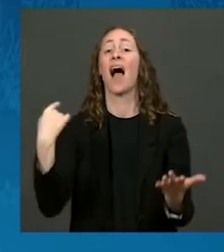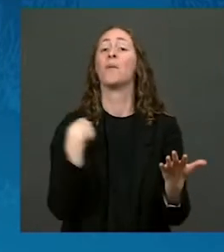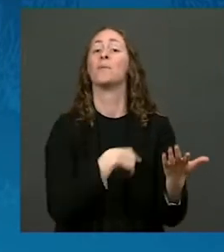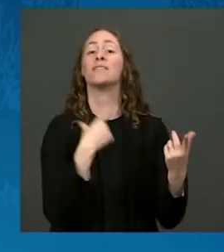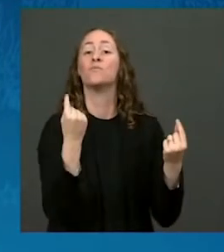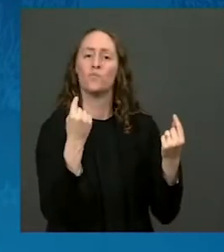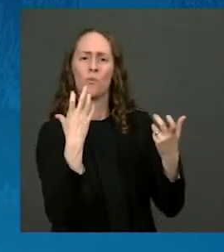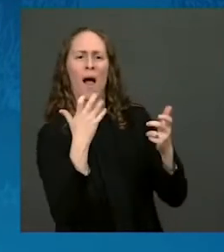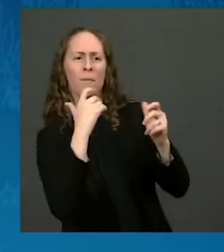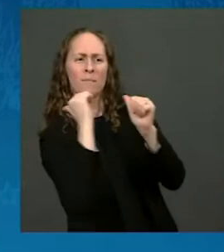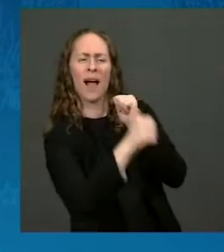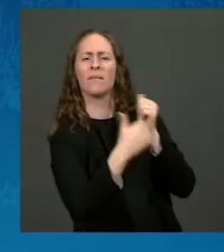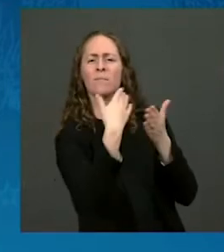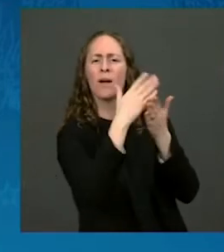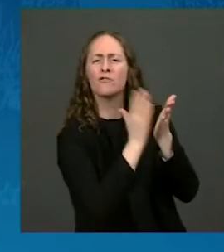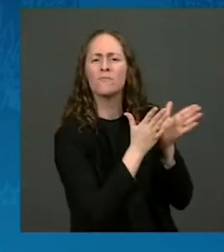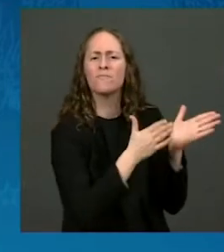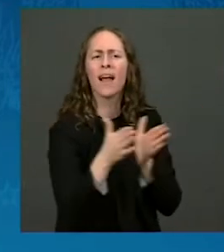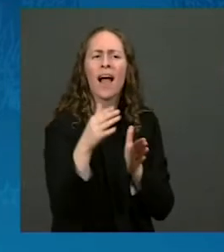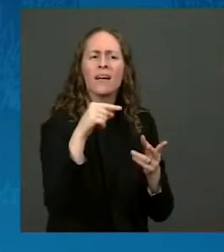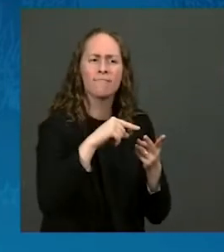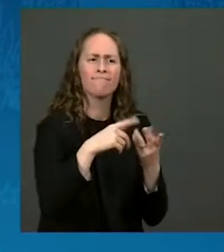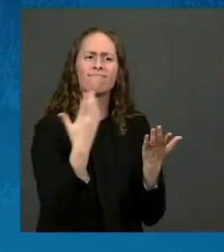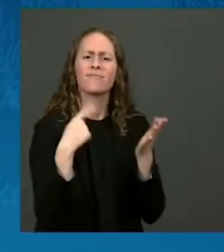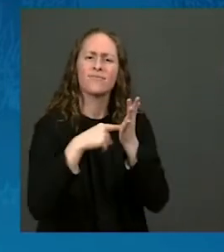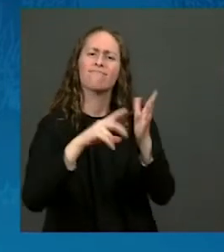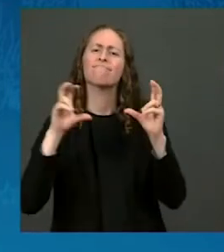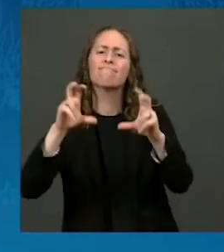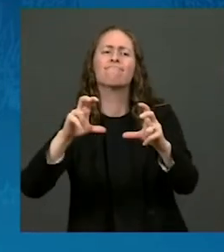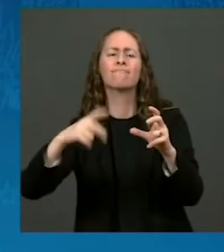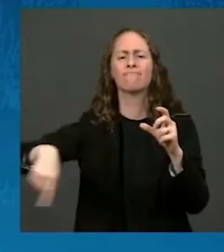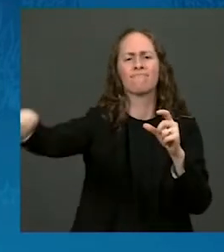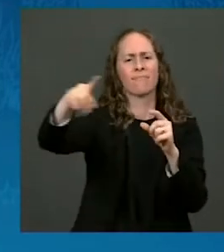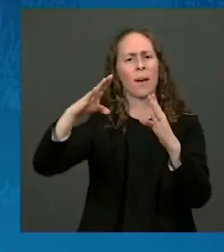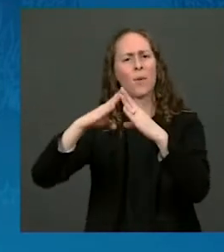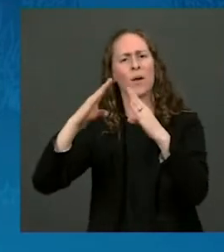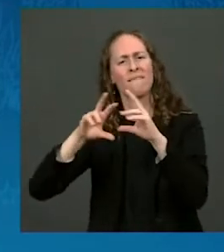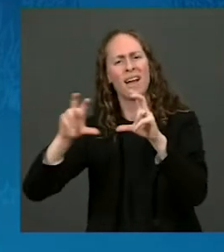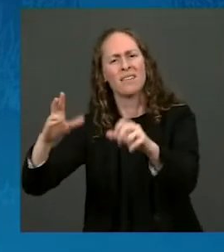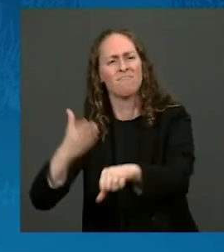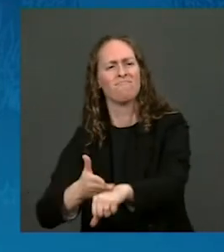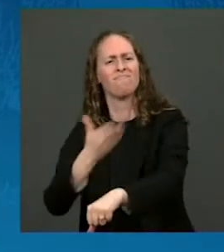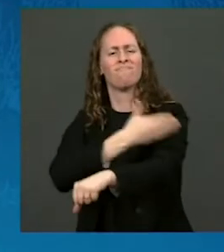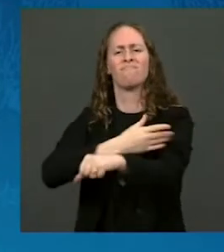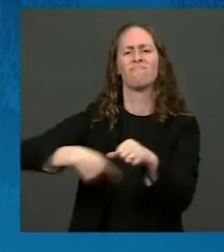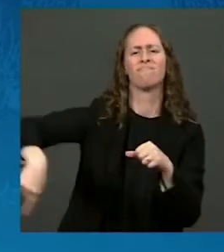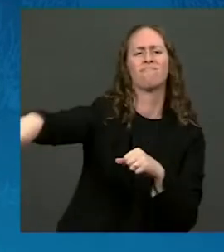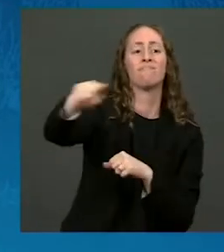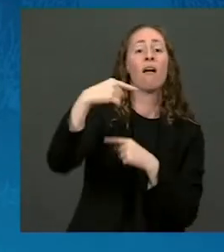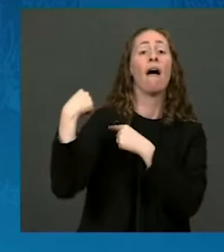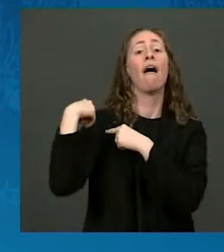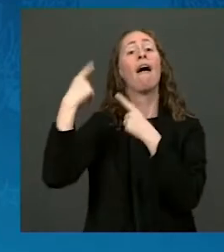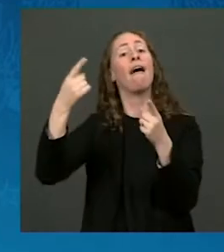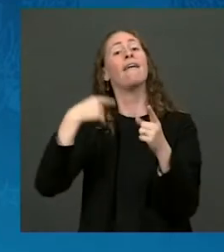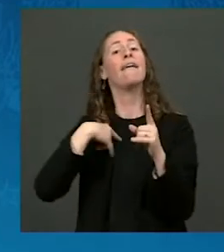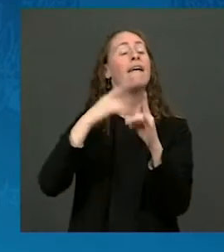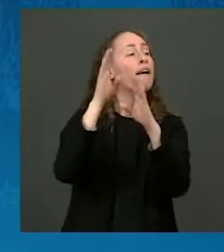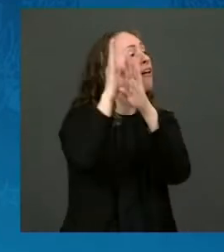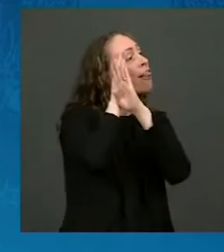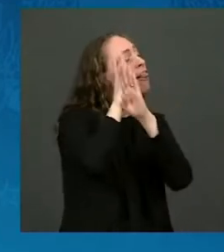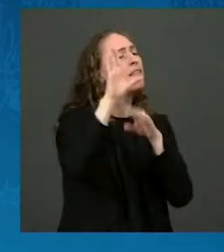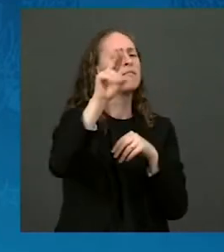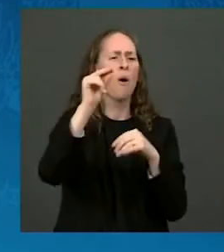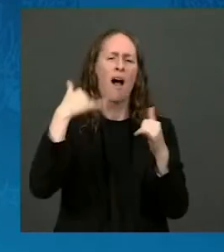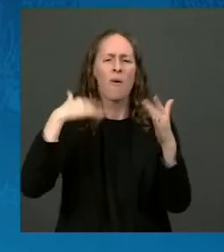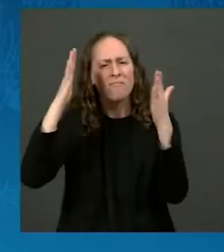that invests in those communities that have long gone overlooked. Our Build Back Agenda,